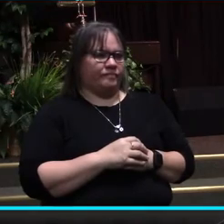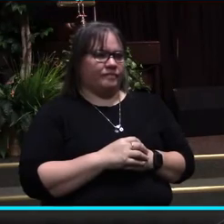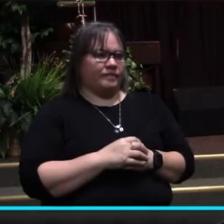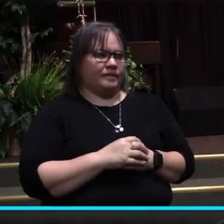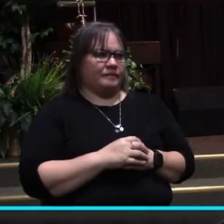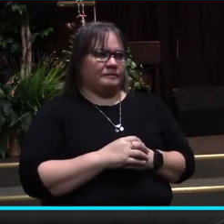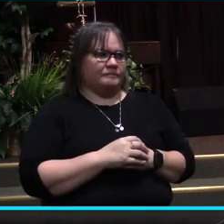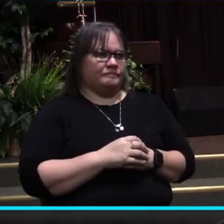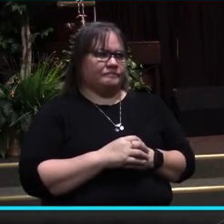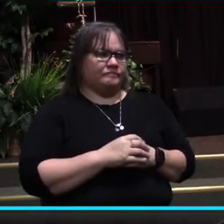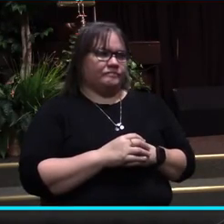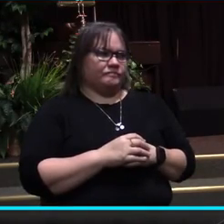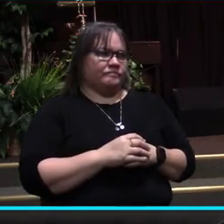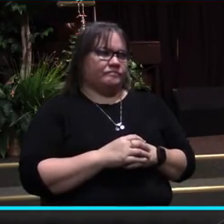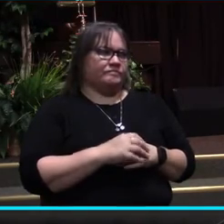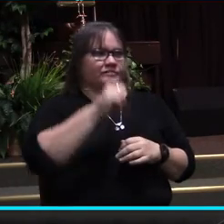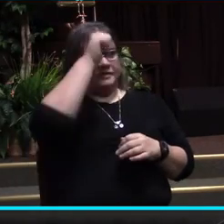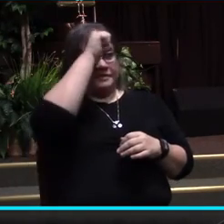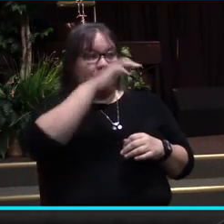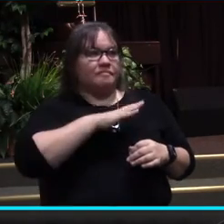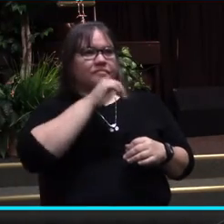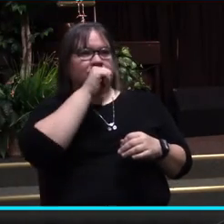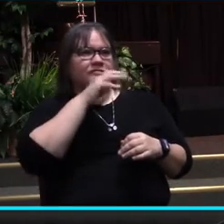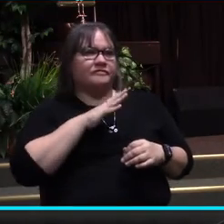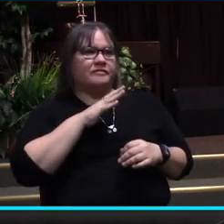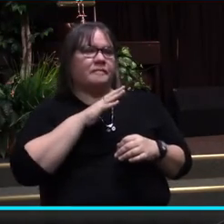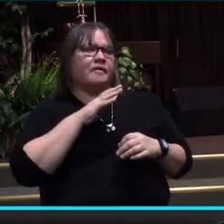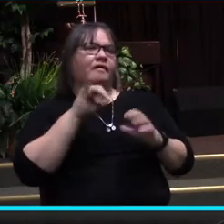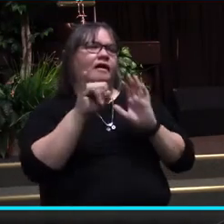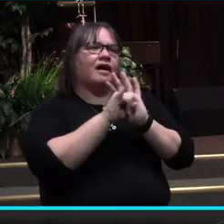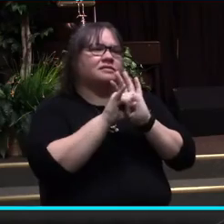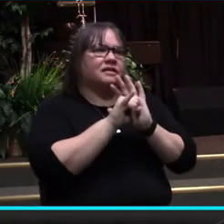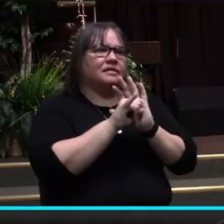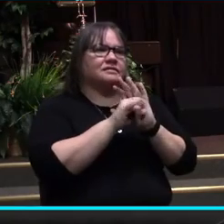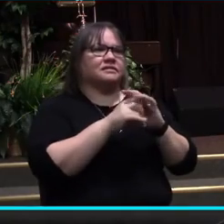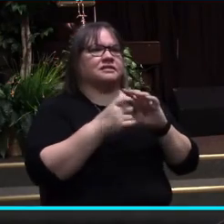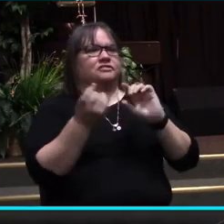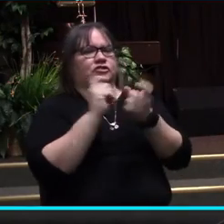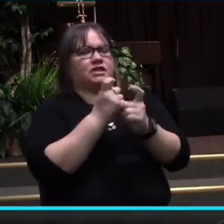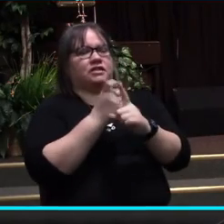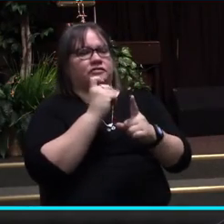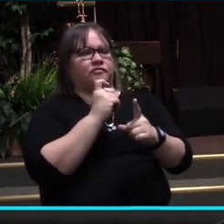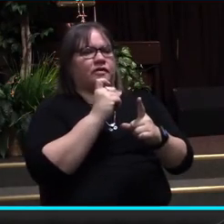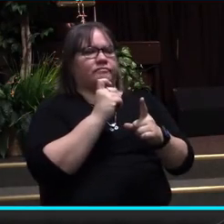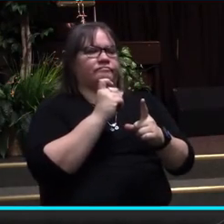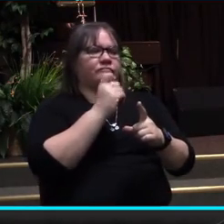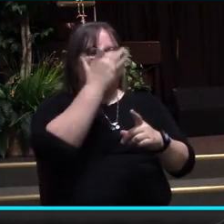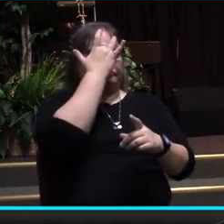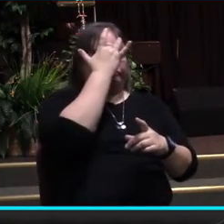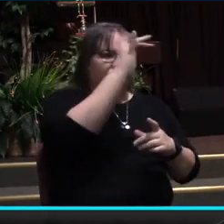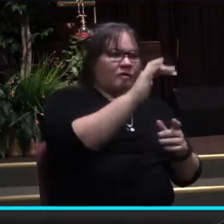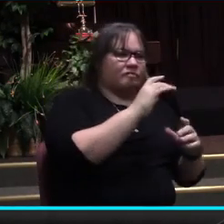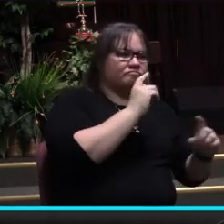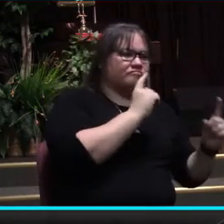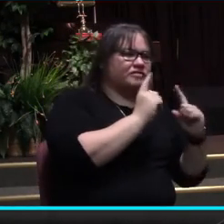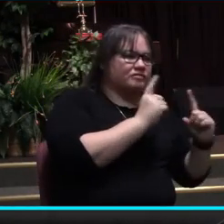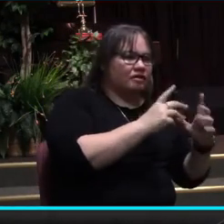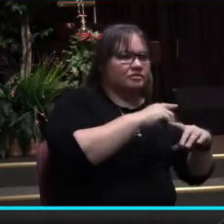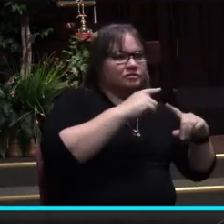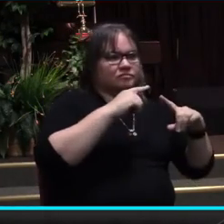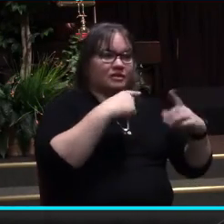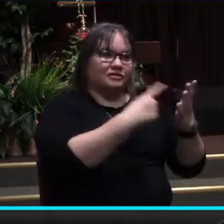identity and gender identity has moved from an academic discussion to an outright war